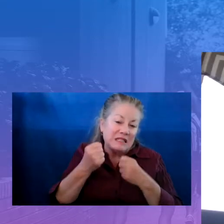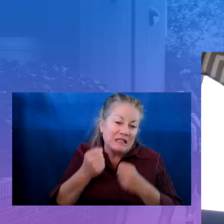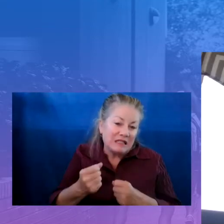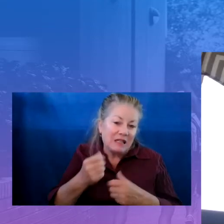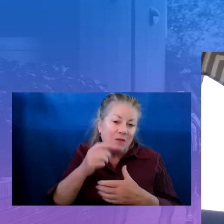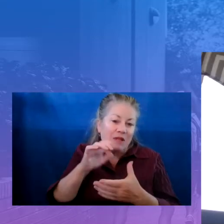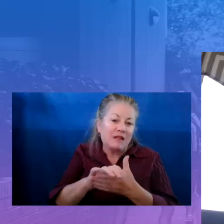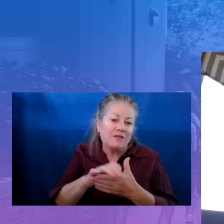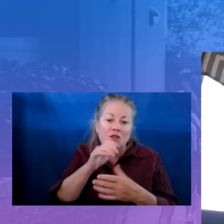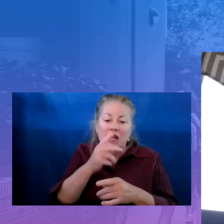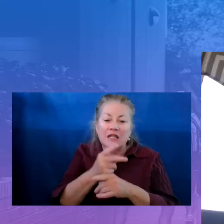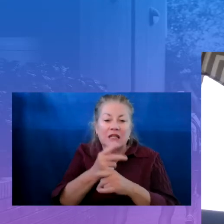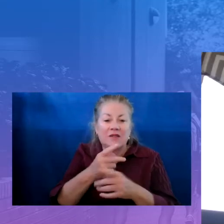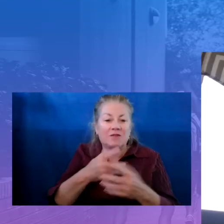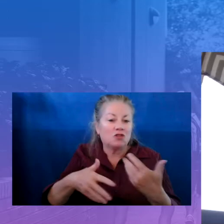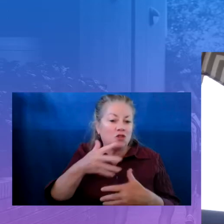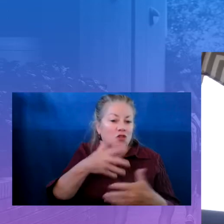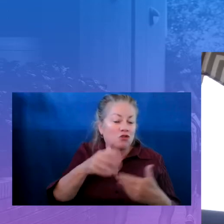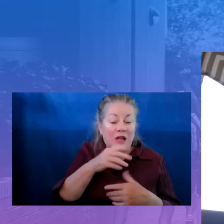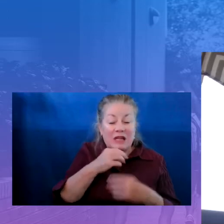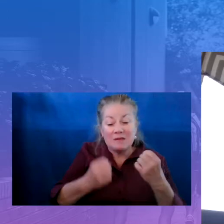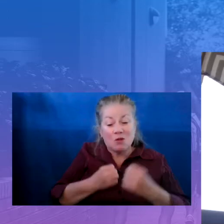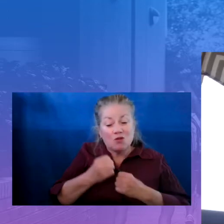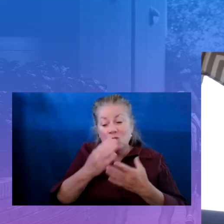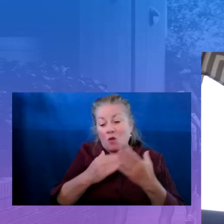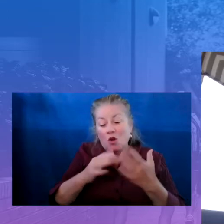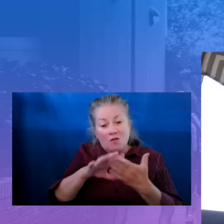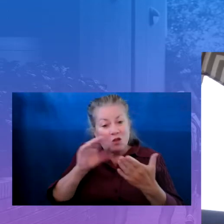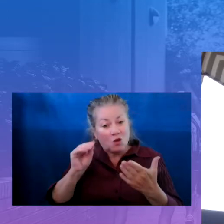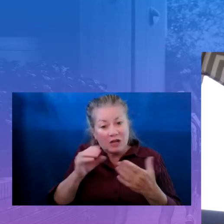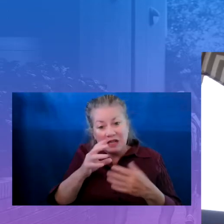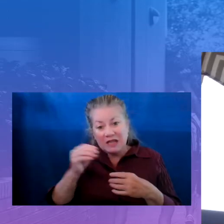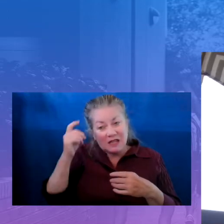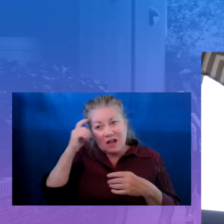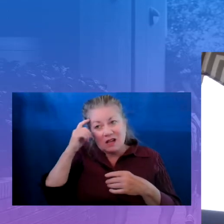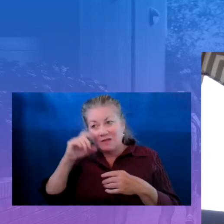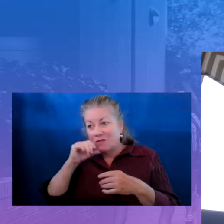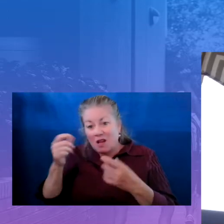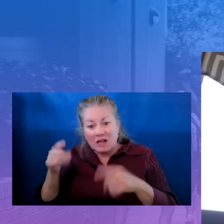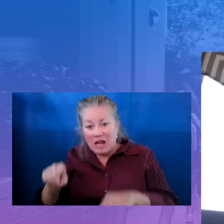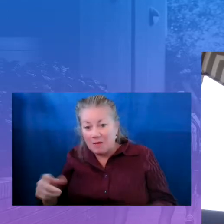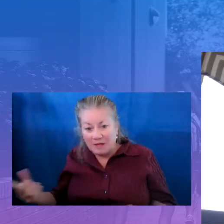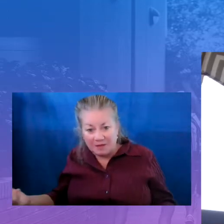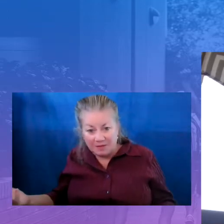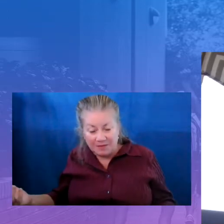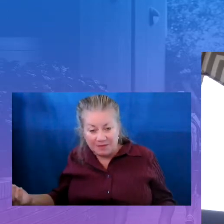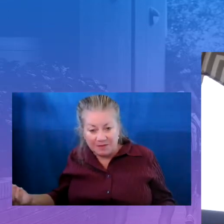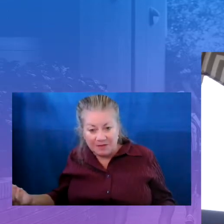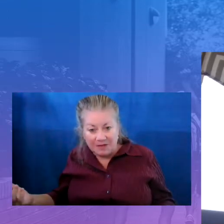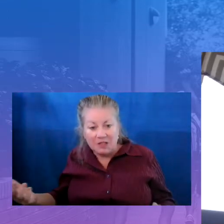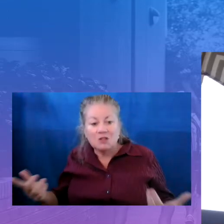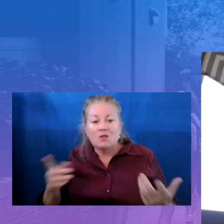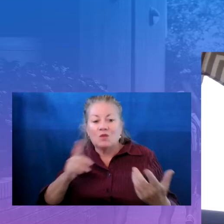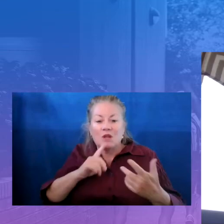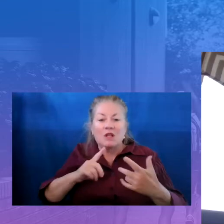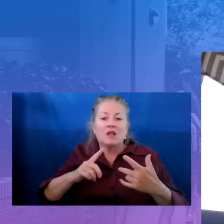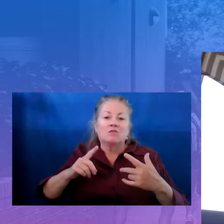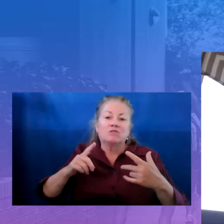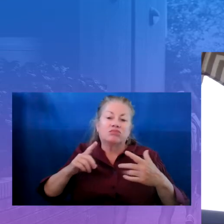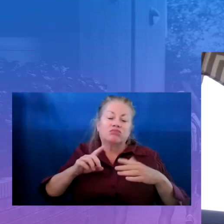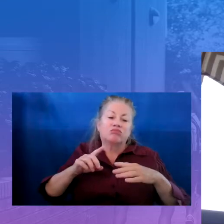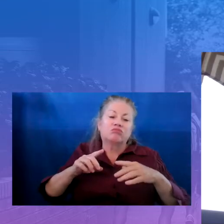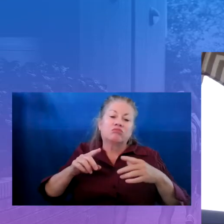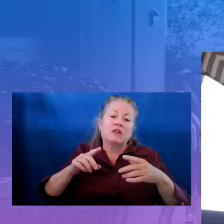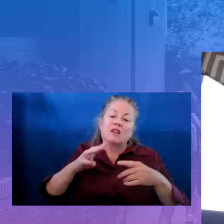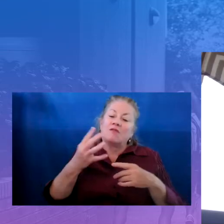side of learning, then the cognitive part is not going to happen. So we really ground in four components of our design. One